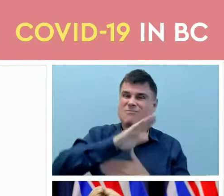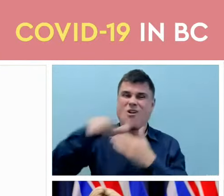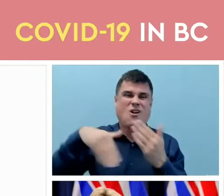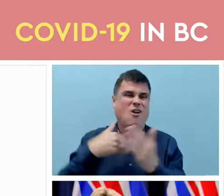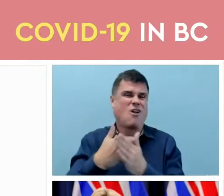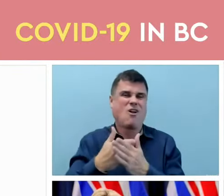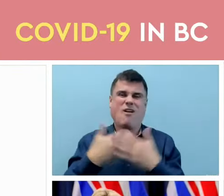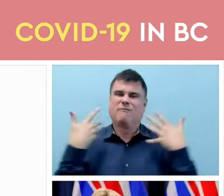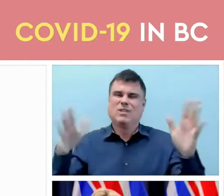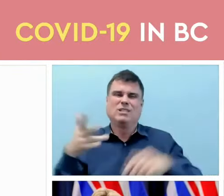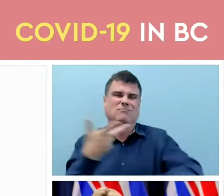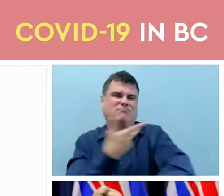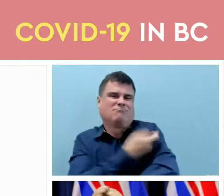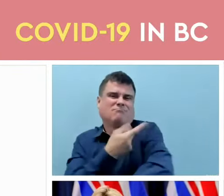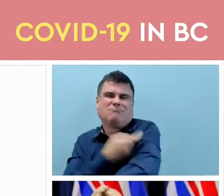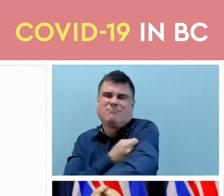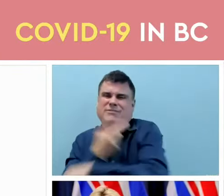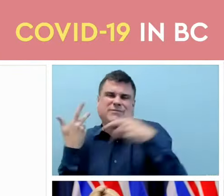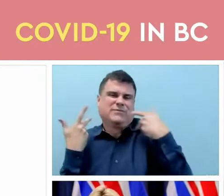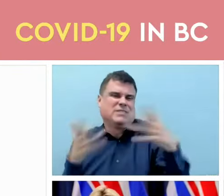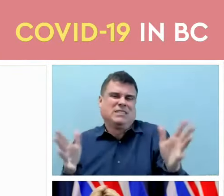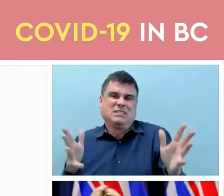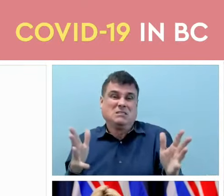was not felt to be required anymore.